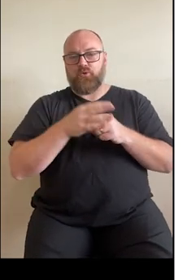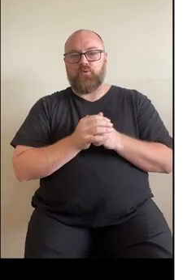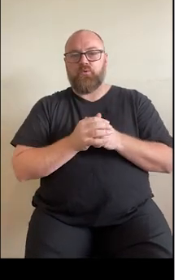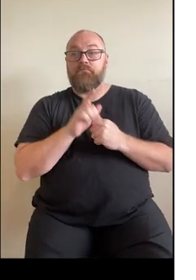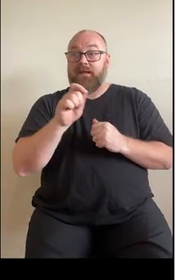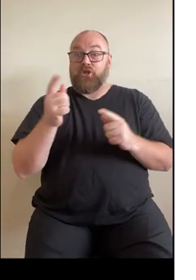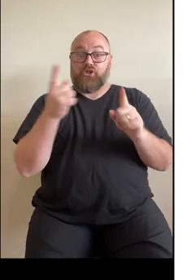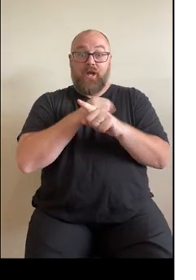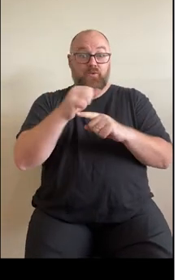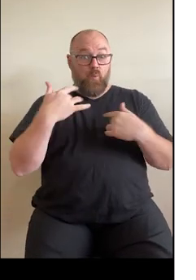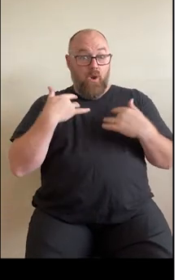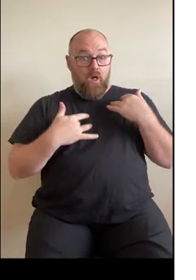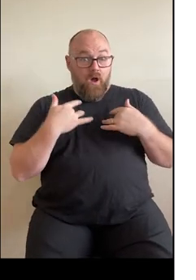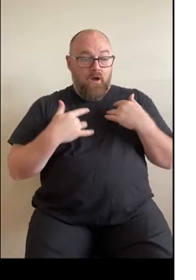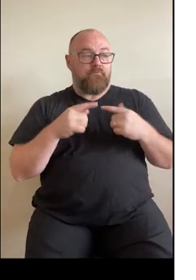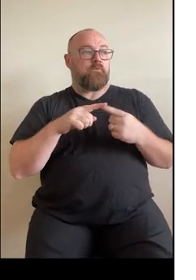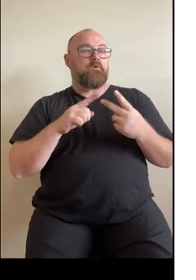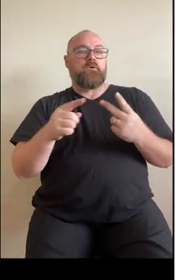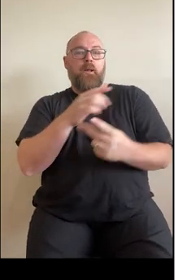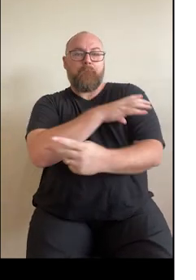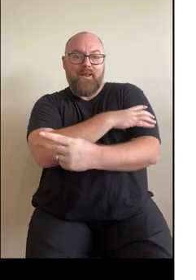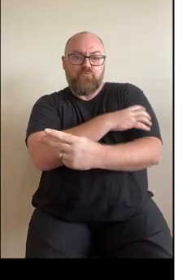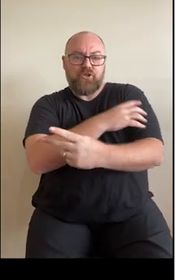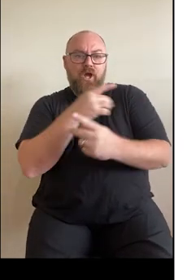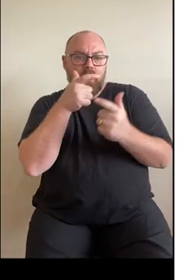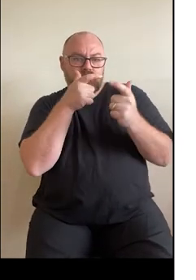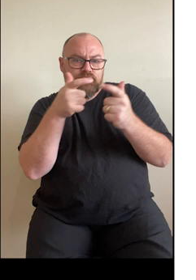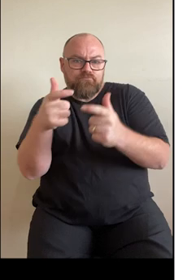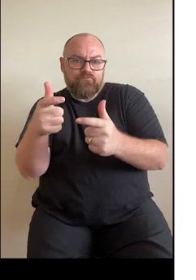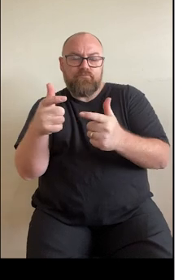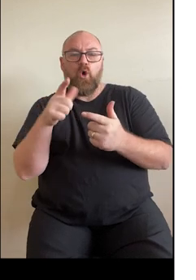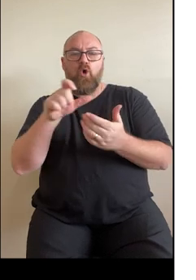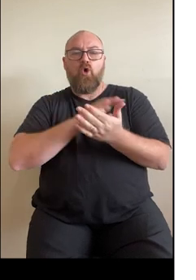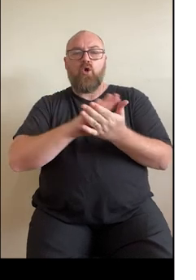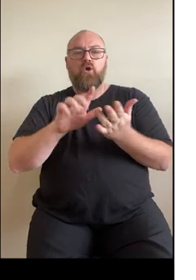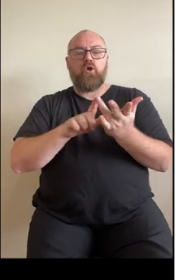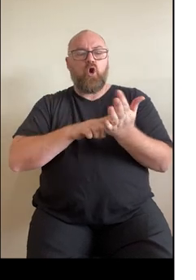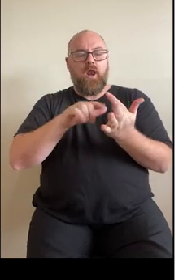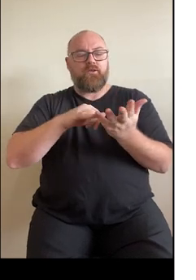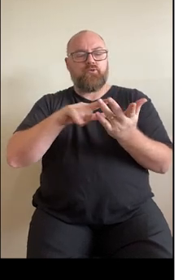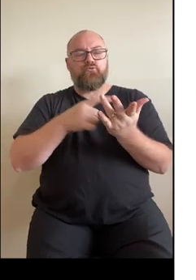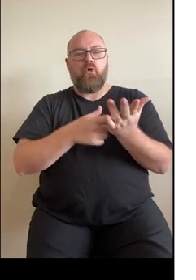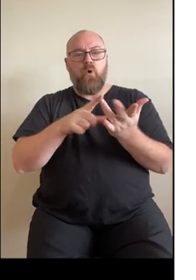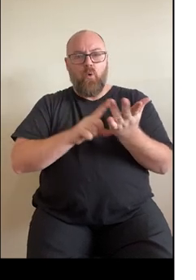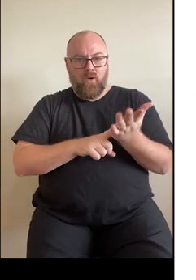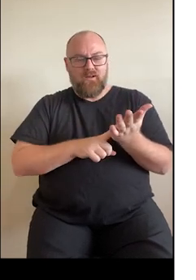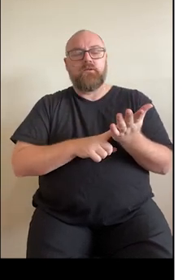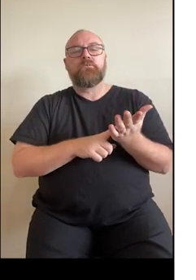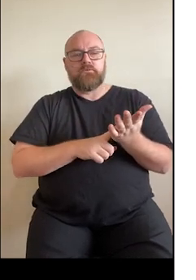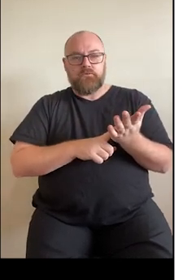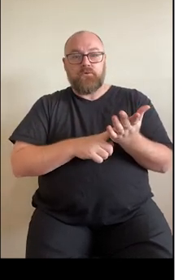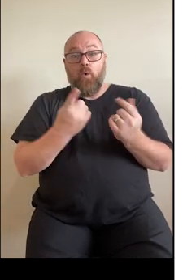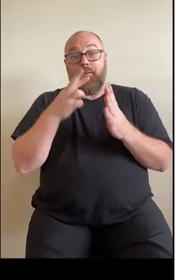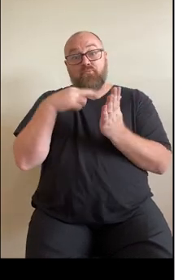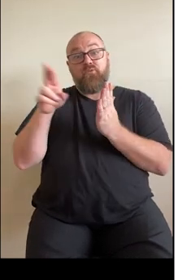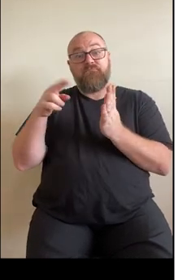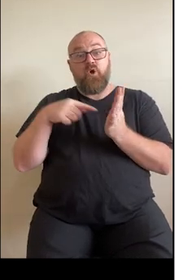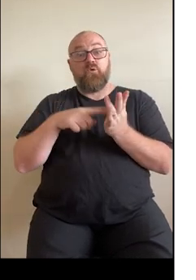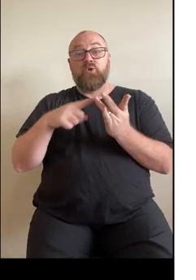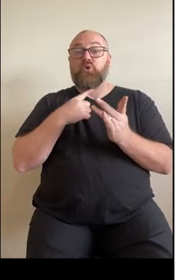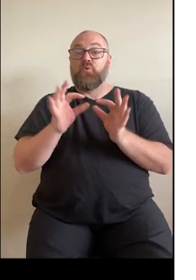lifestyle advice, blood pressure monitoring and cholesterol lowering medications or even a referral to your dietitian.